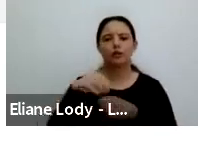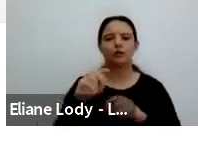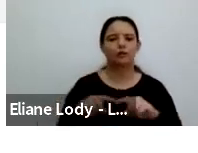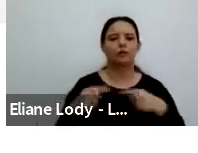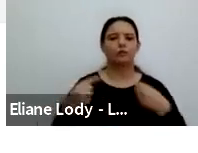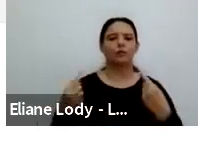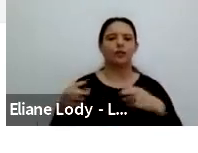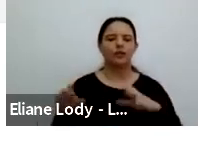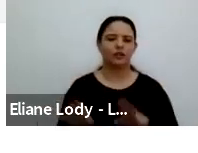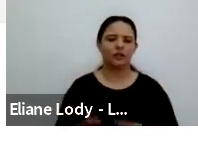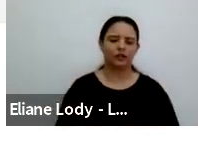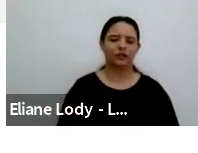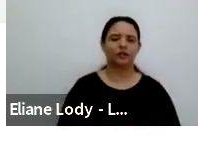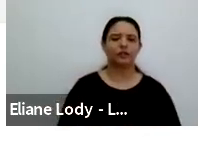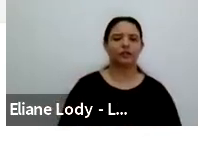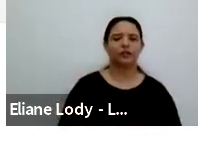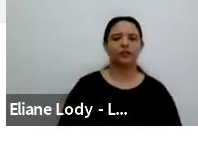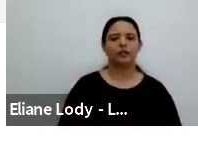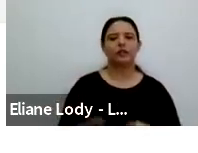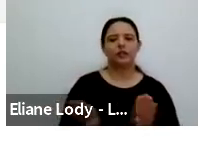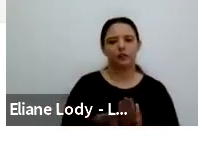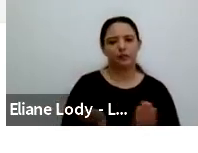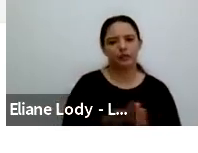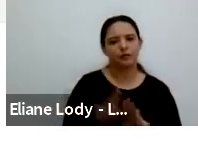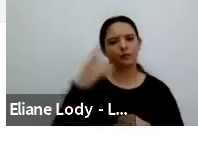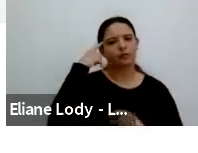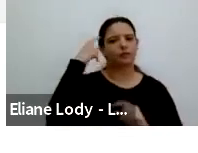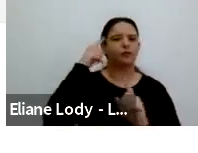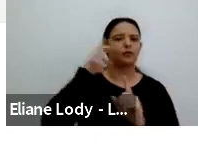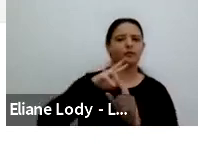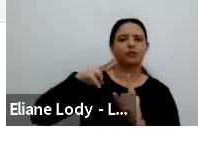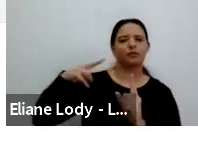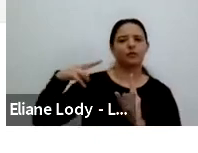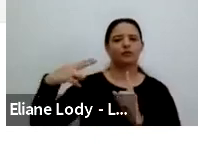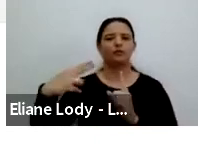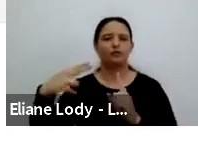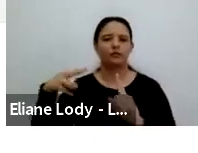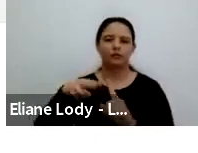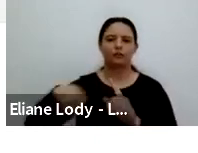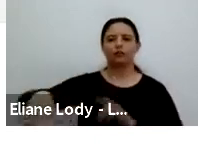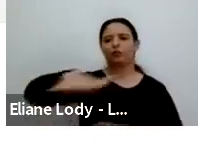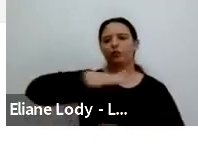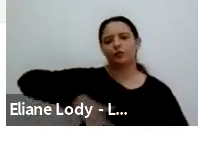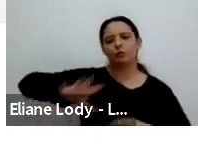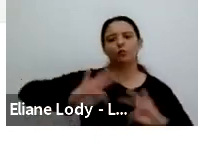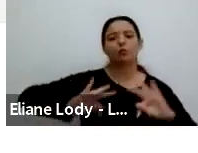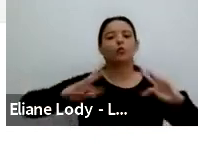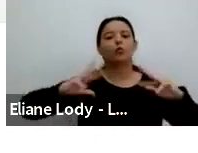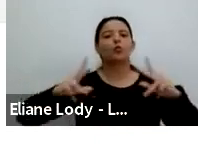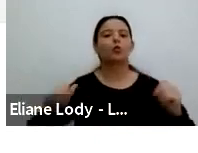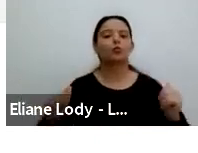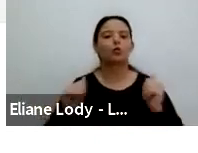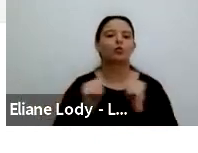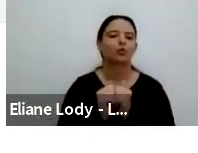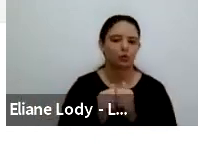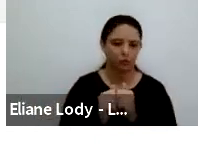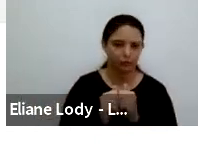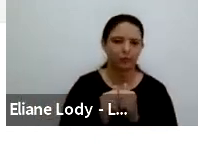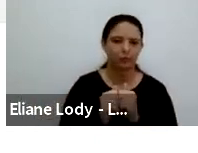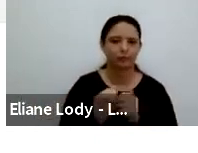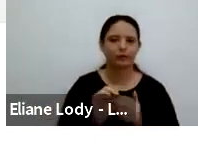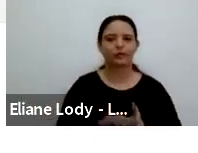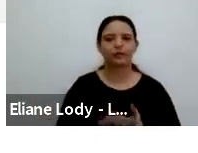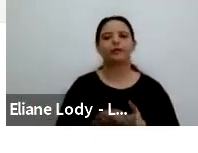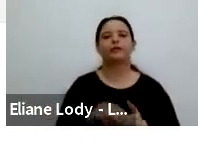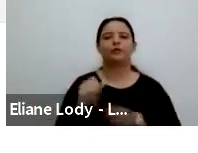this kind of flat perspective. Stony Isle of Smith and Phillips in 2017 articulated core principles of a transliteracies perspective.